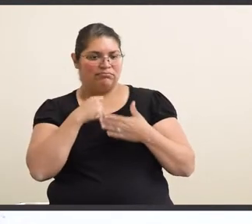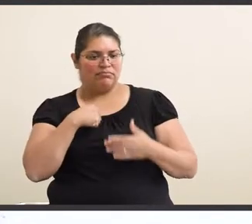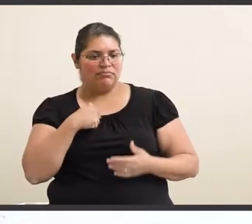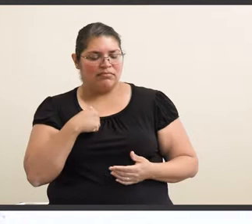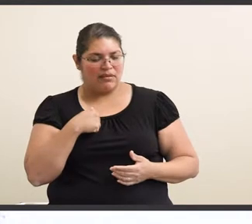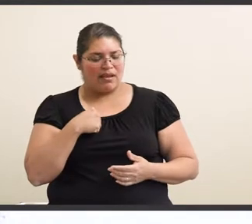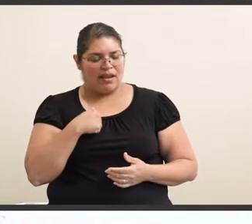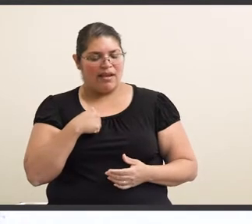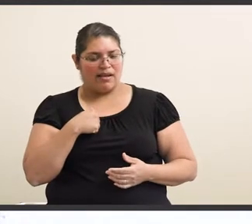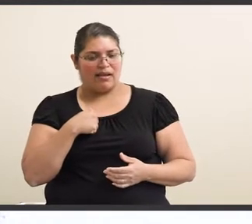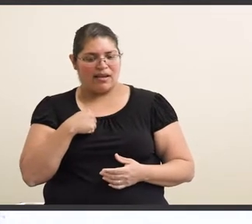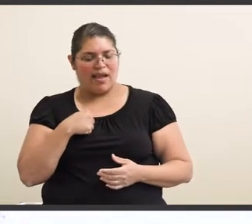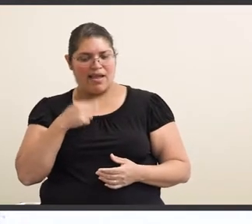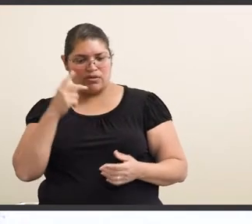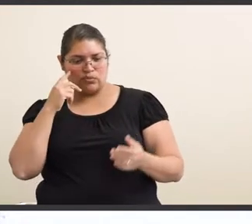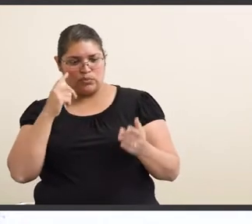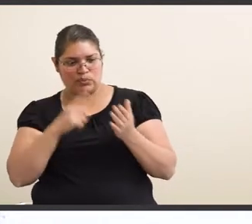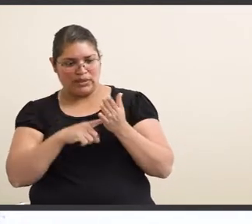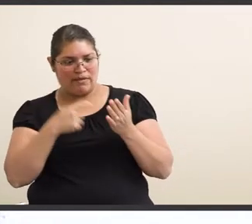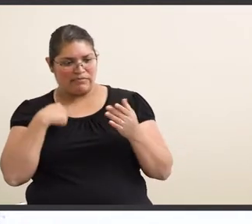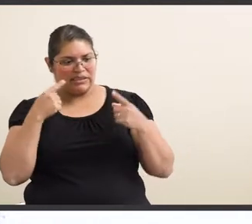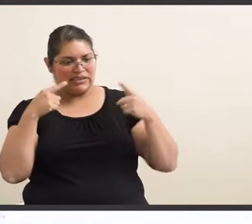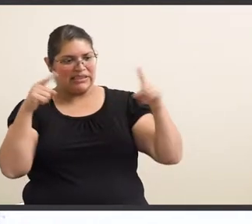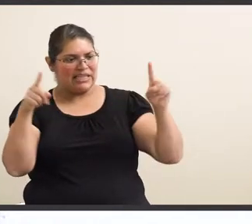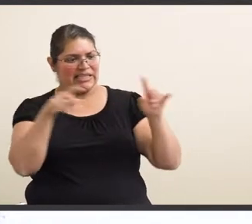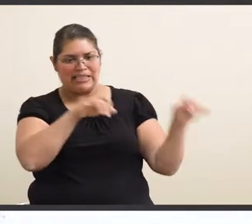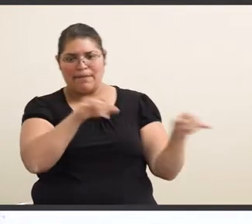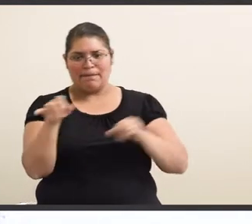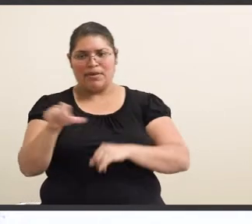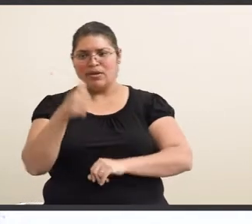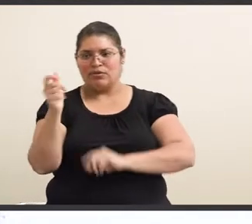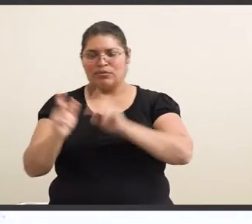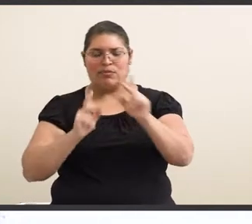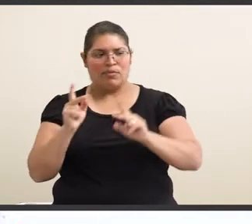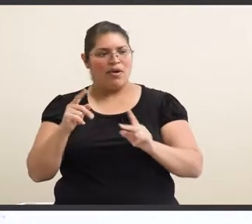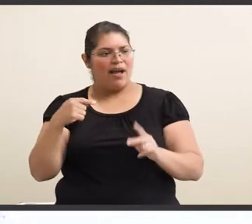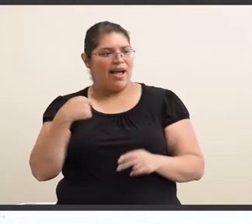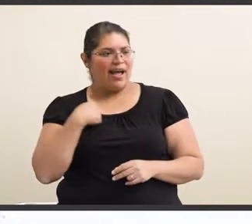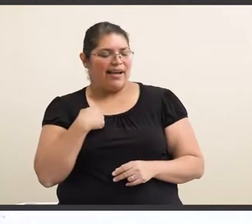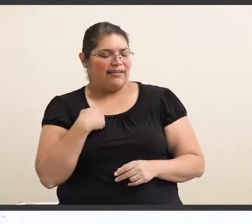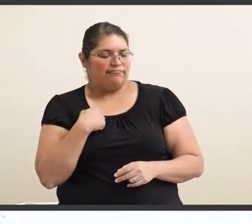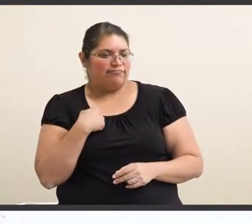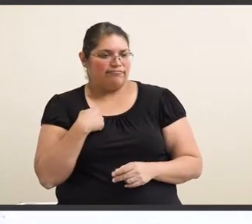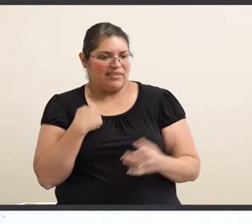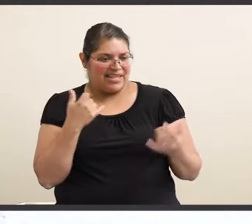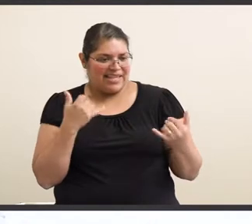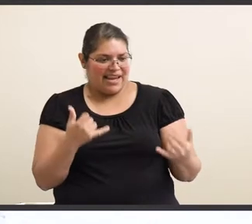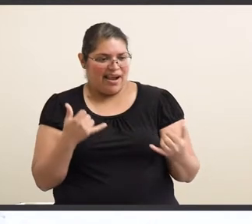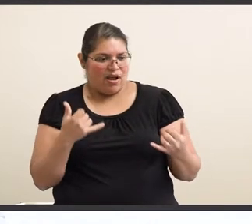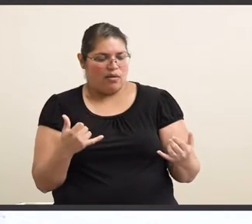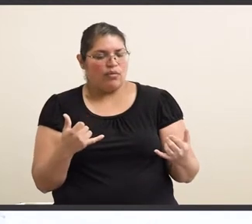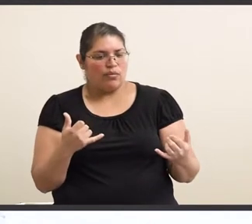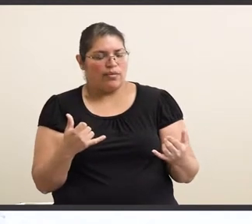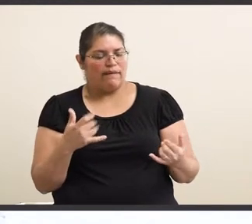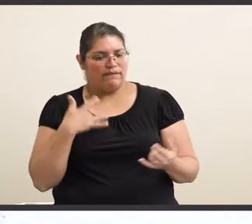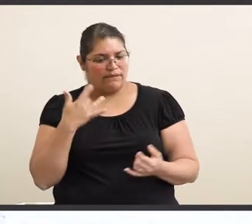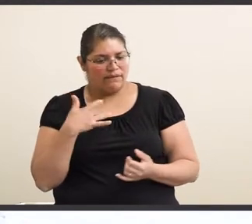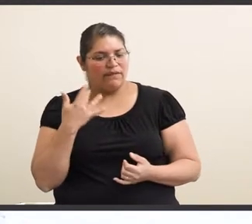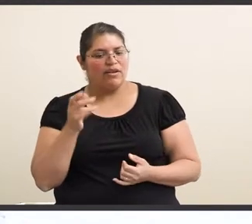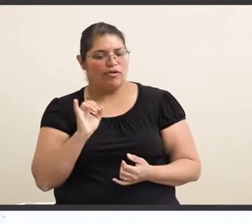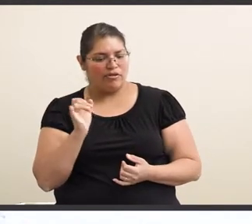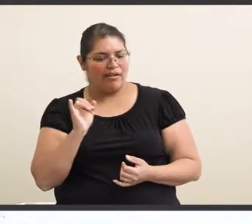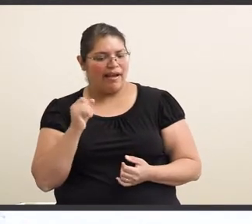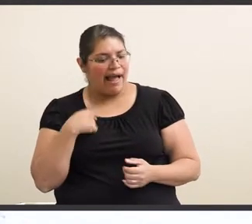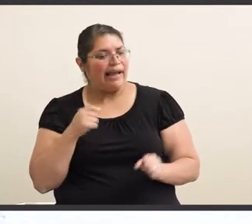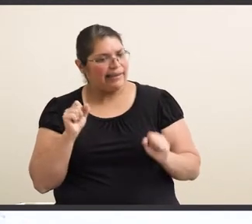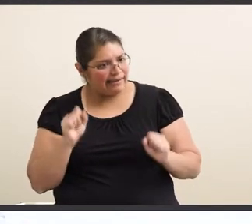I succeed just as everybody else. I just, now feel like I